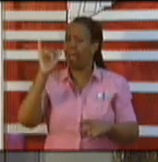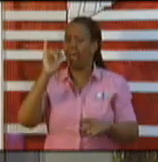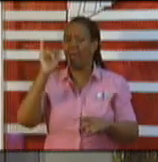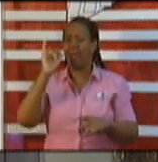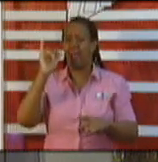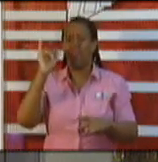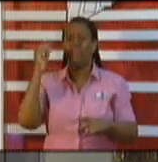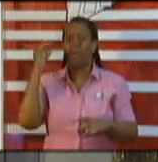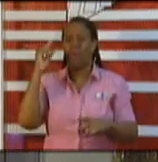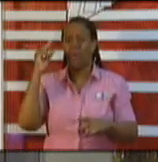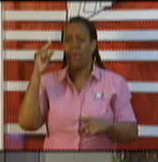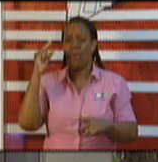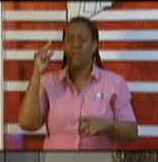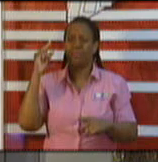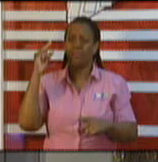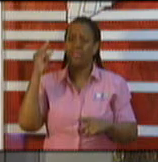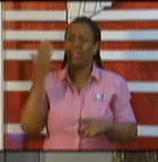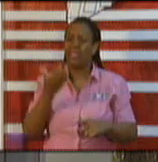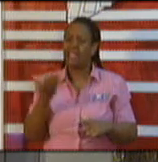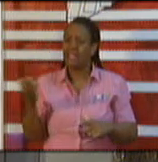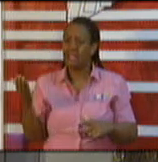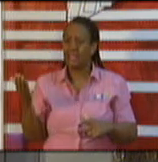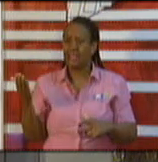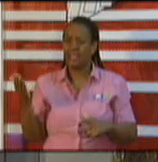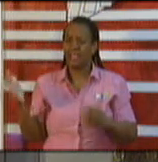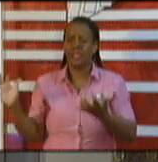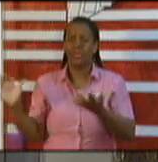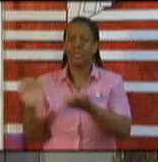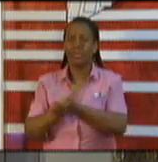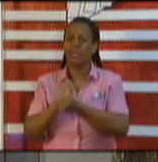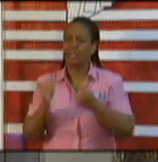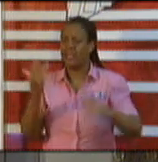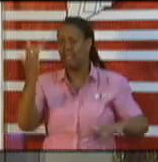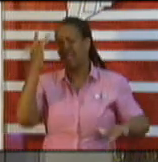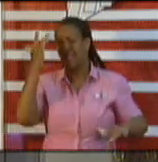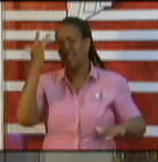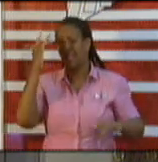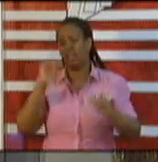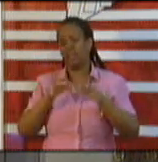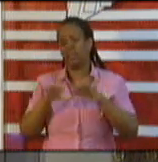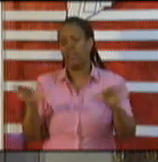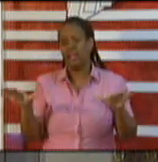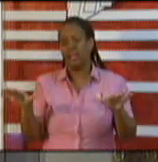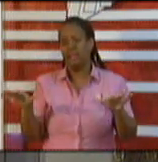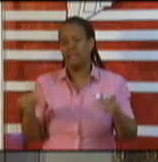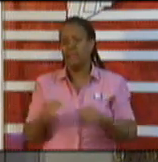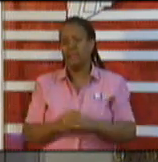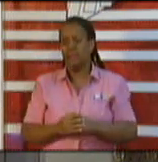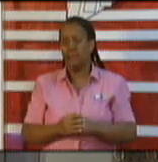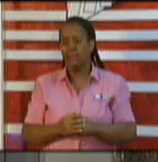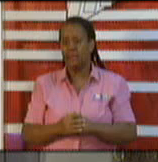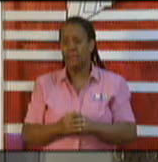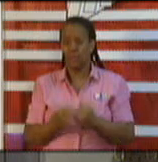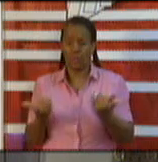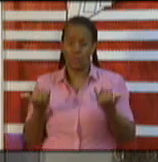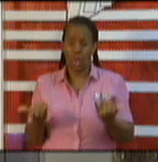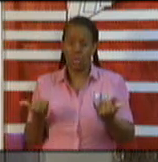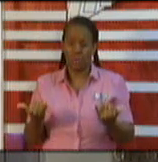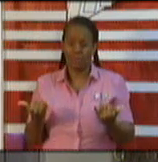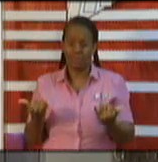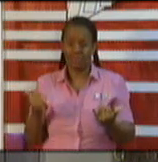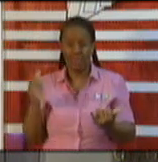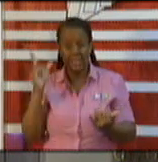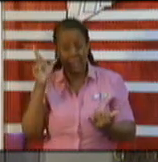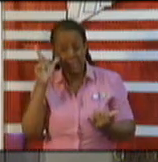dark ages. And let me explain why. We are currently in the midst, through the Ministry of National Security,